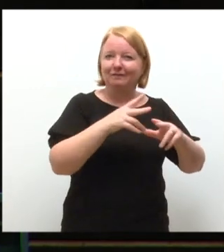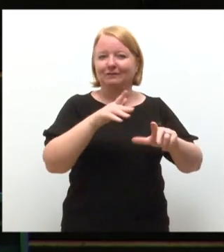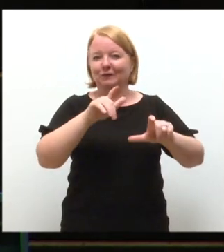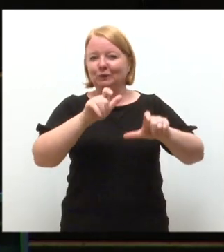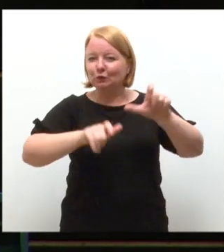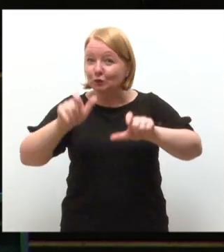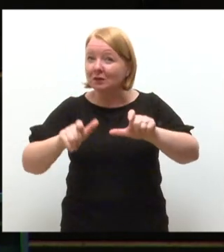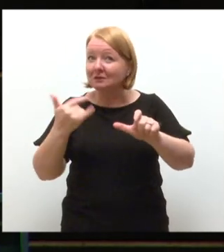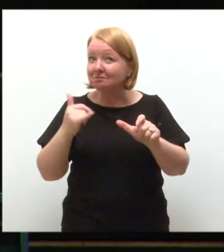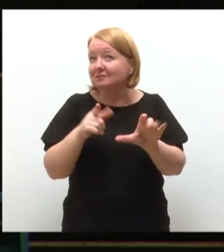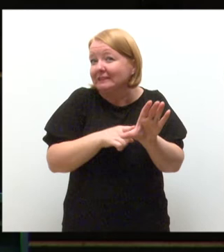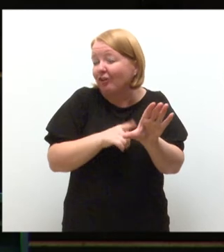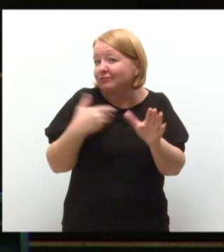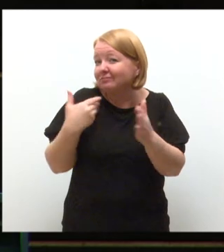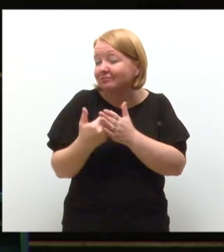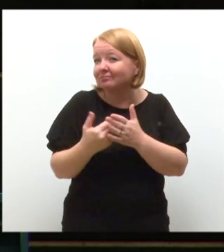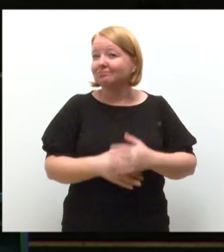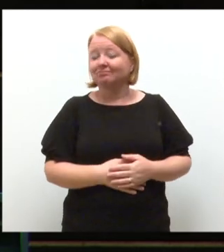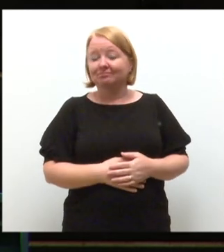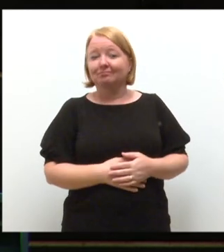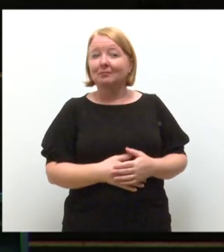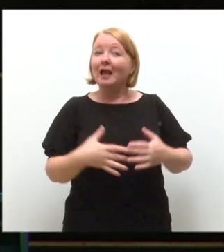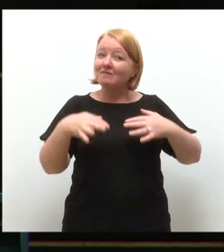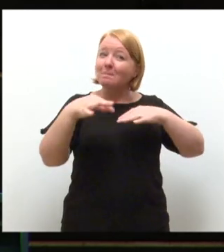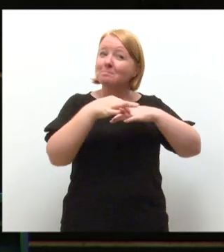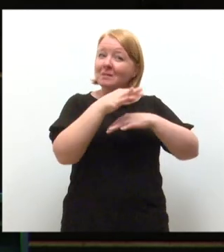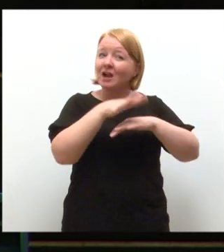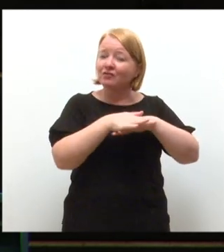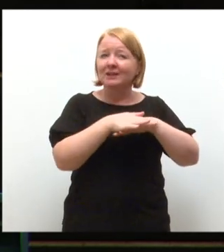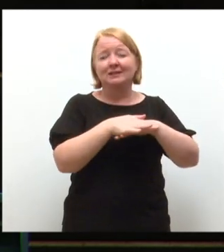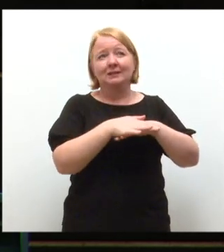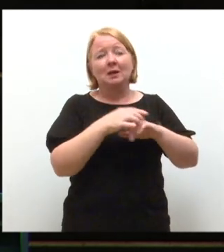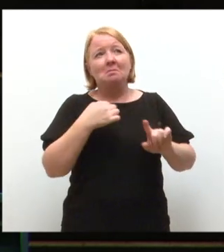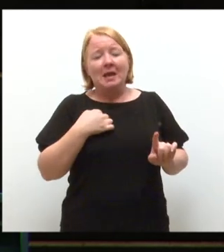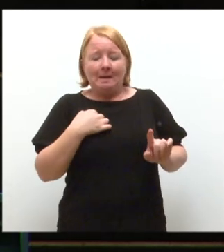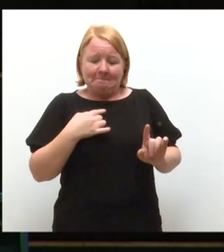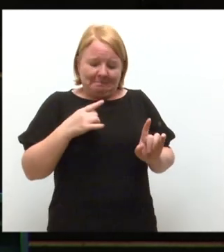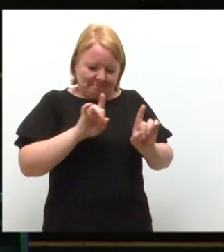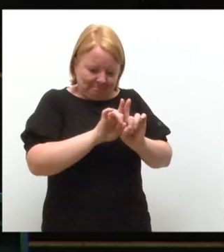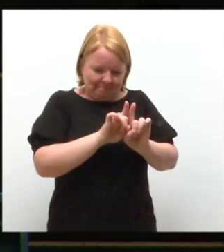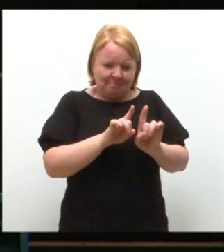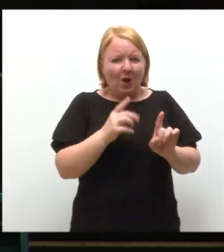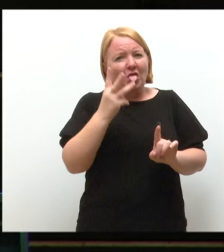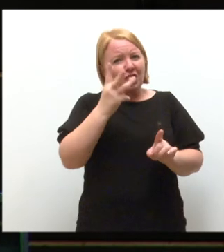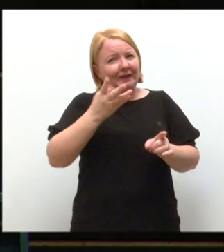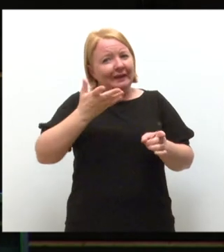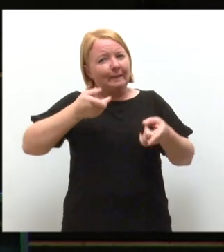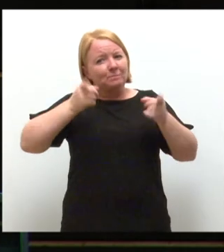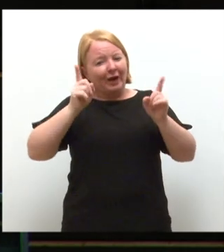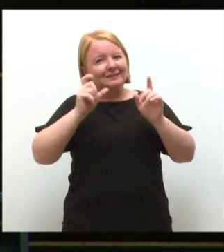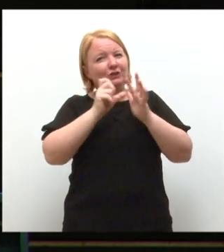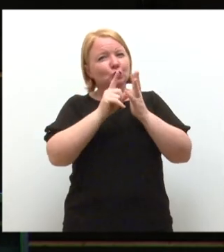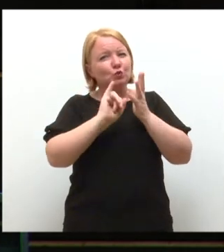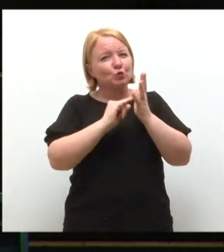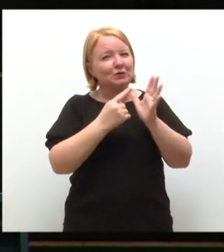the past few years. And I have married, I have to say, not personally, but three past presidents of JUSA,